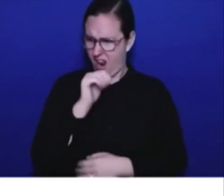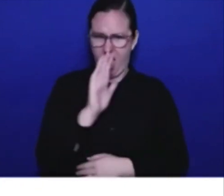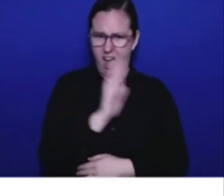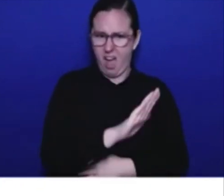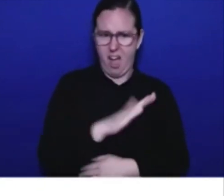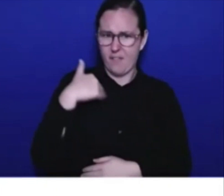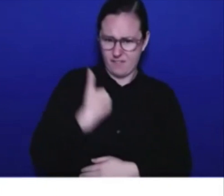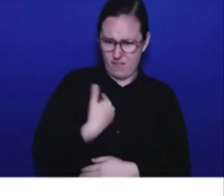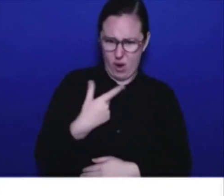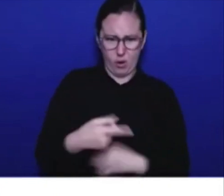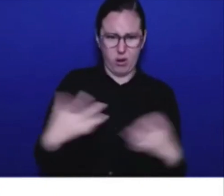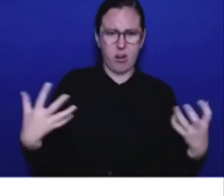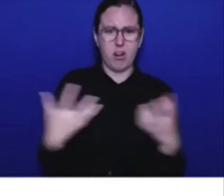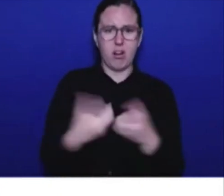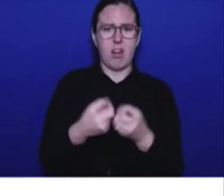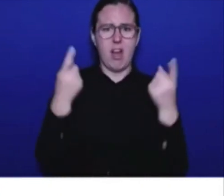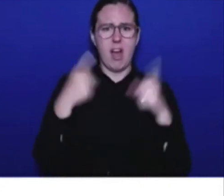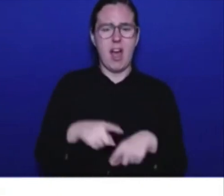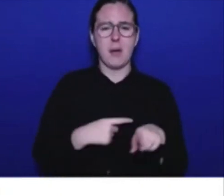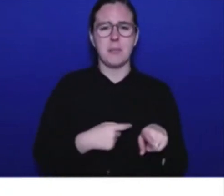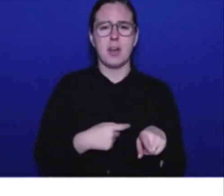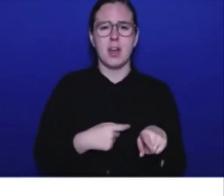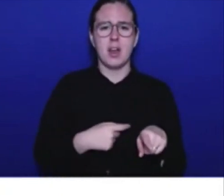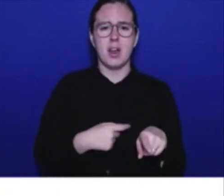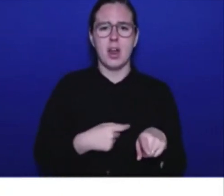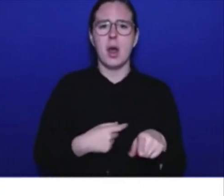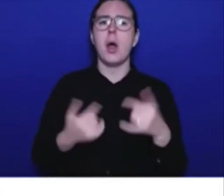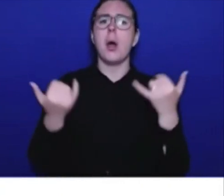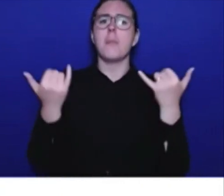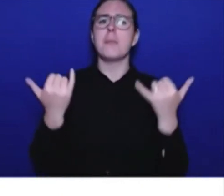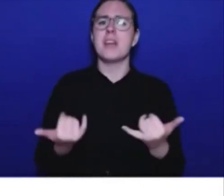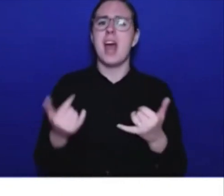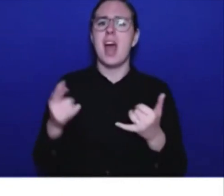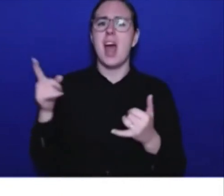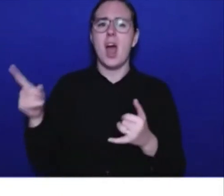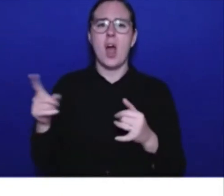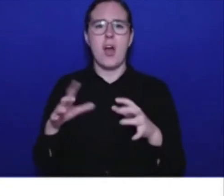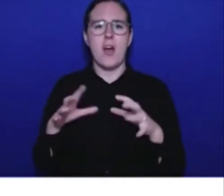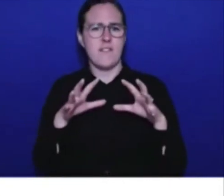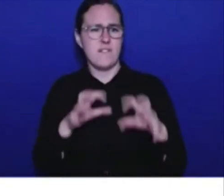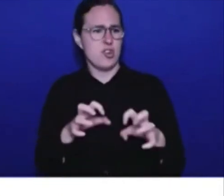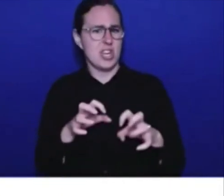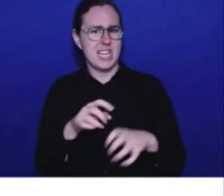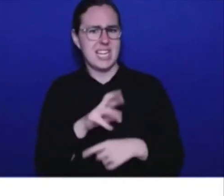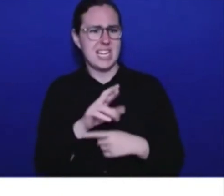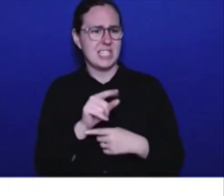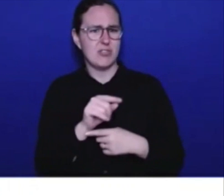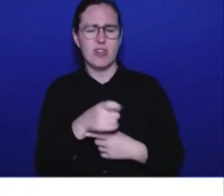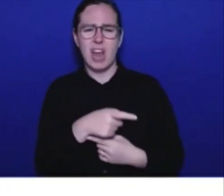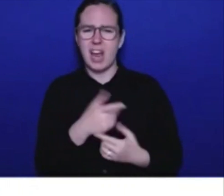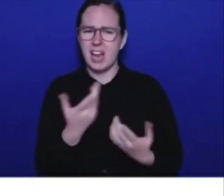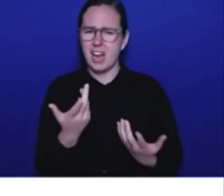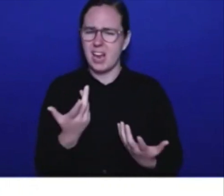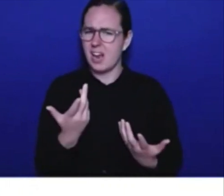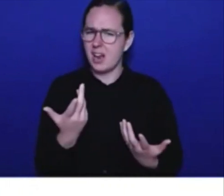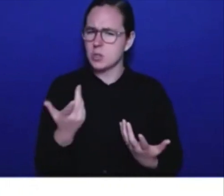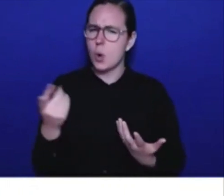are now watching you freeze rates for people who are not impacted severely by these crashes?